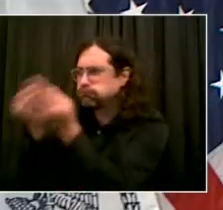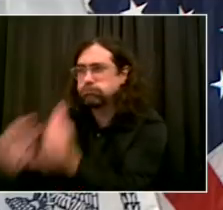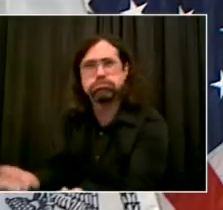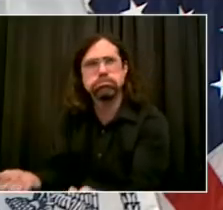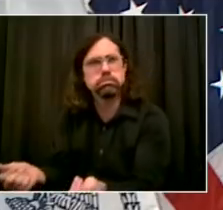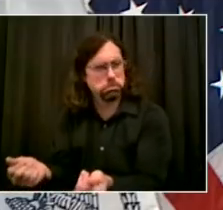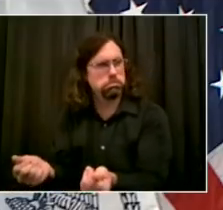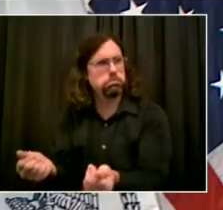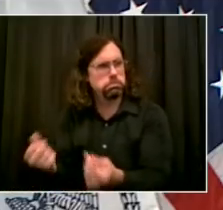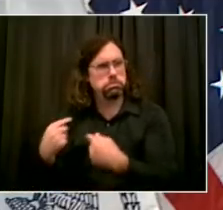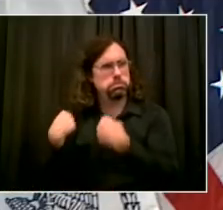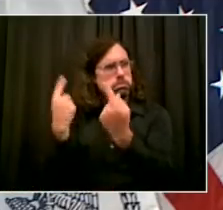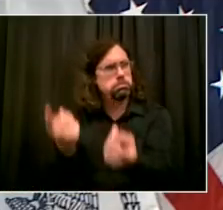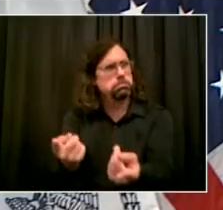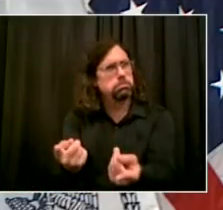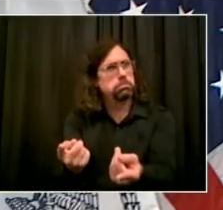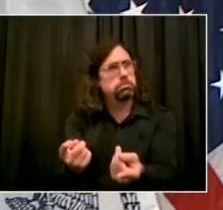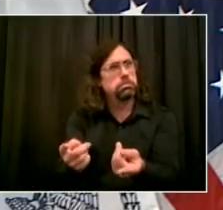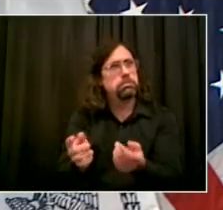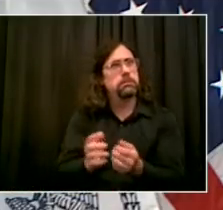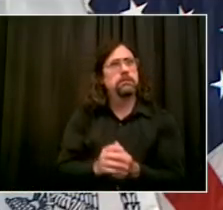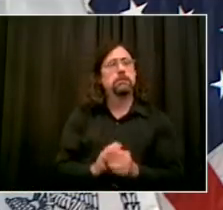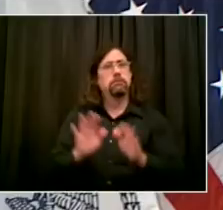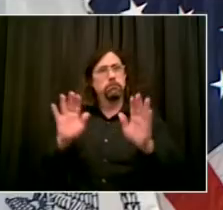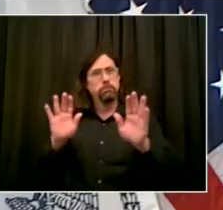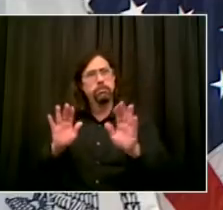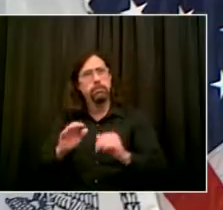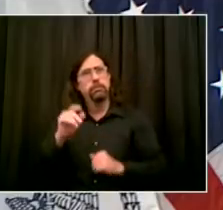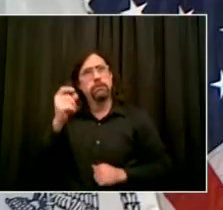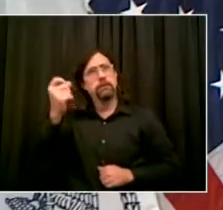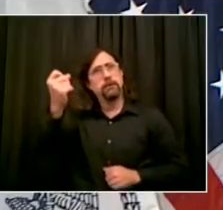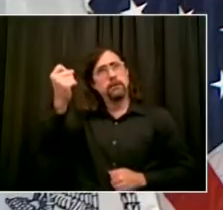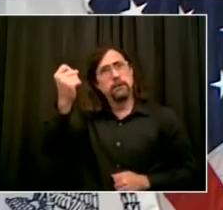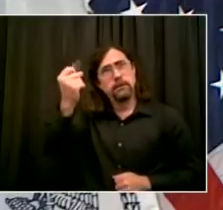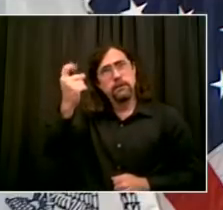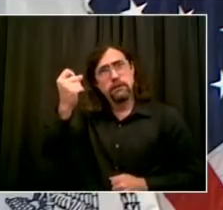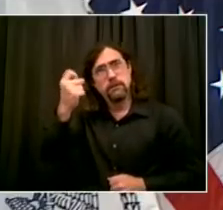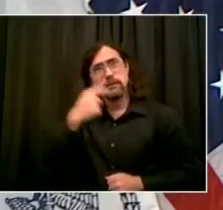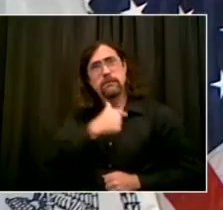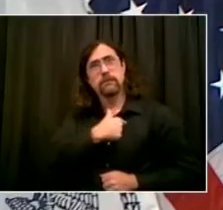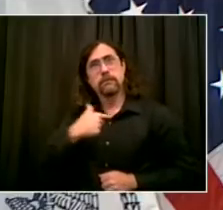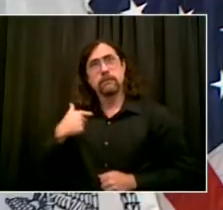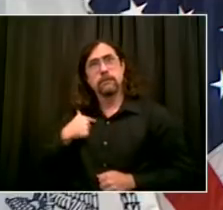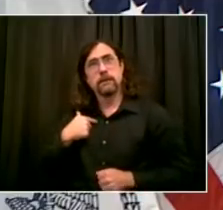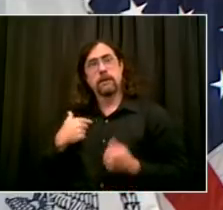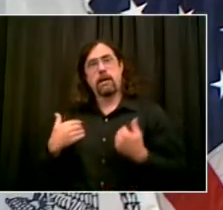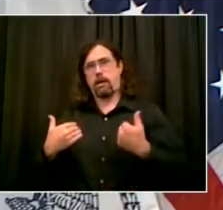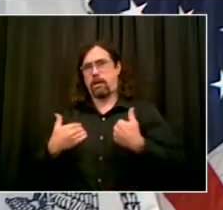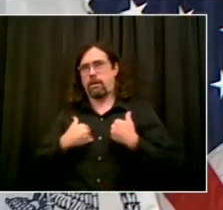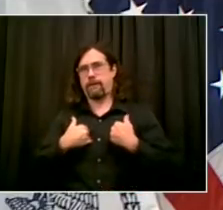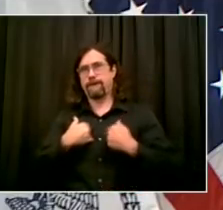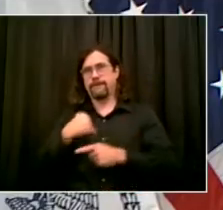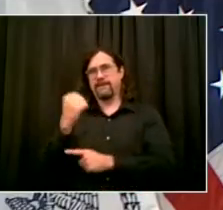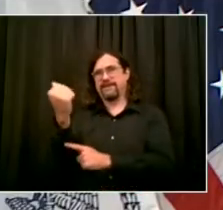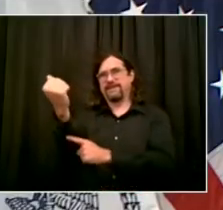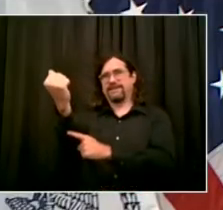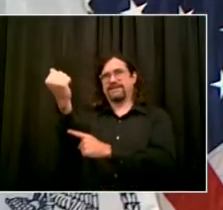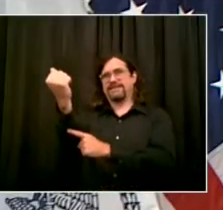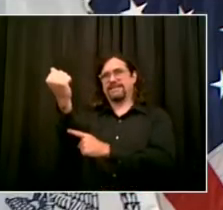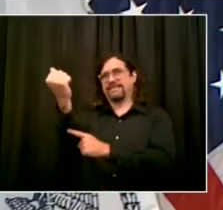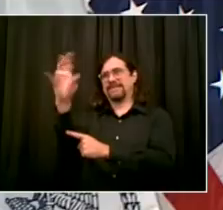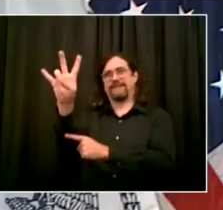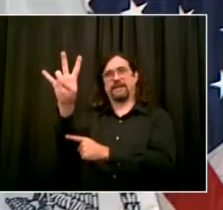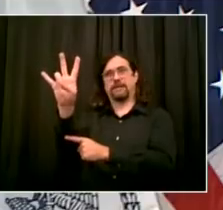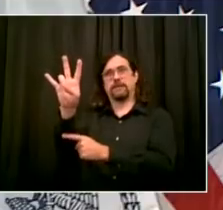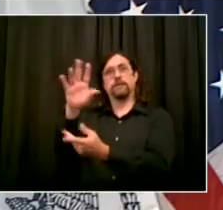over 1,400 buildings getting all those inspections done, getting things ready. The 17 buildings, state-owned or owned by